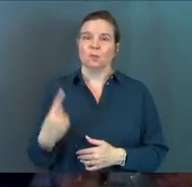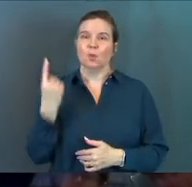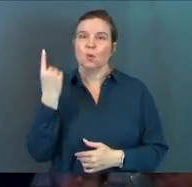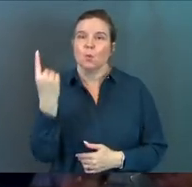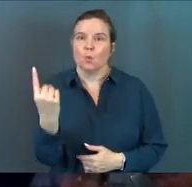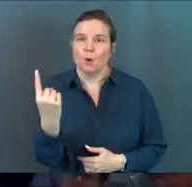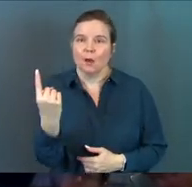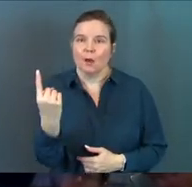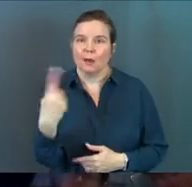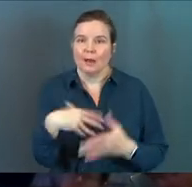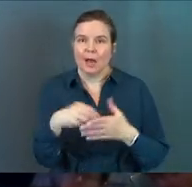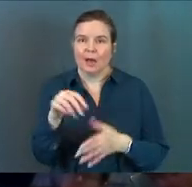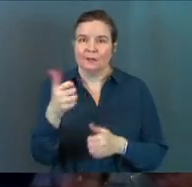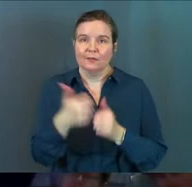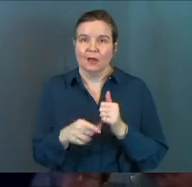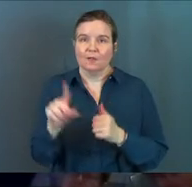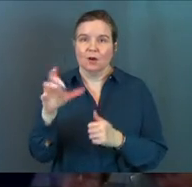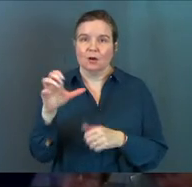the one in a hundred.